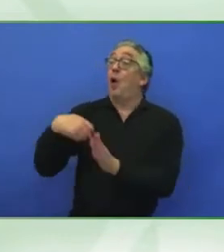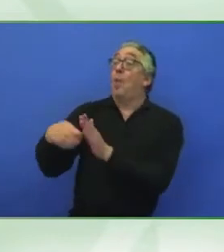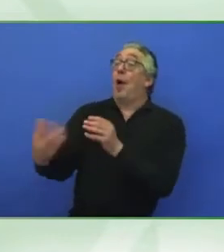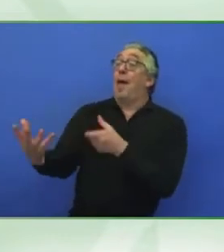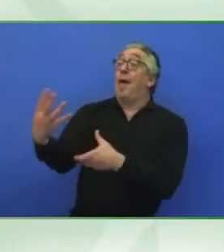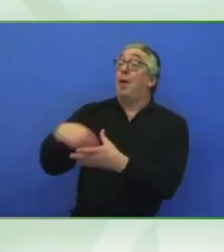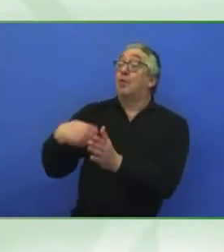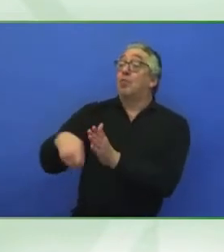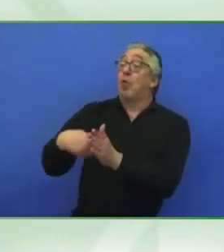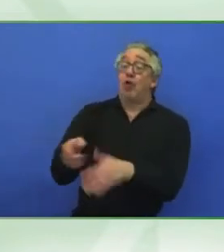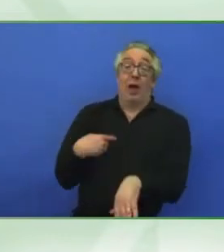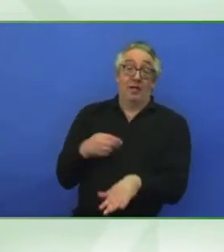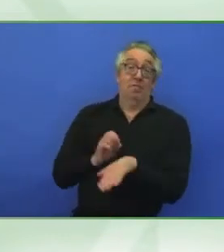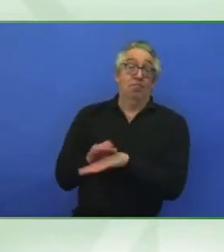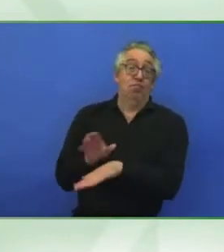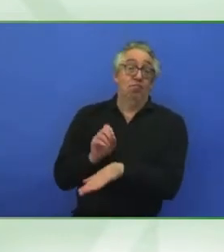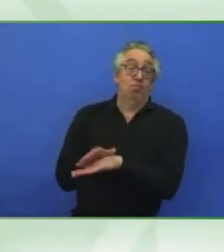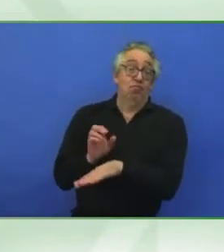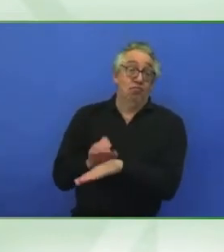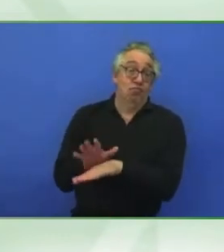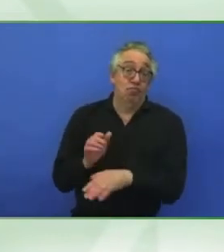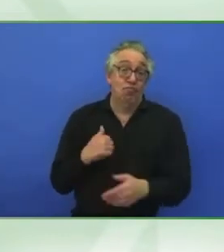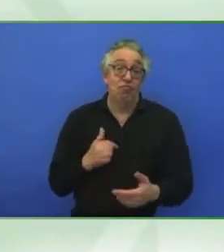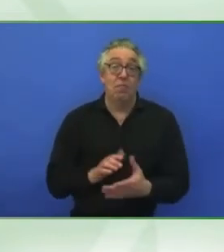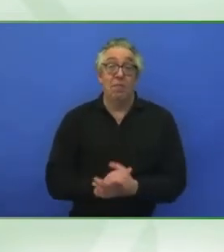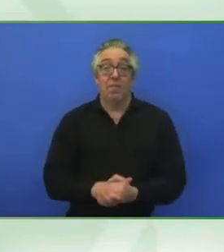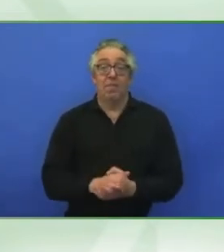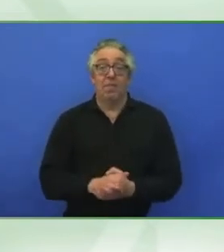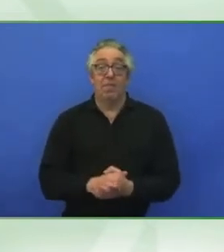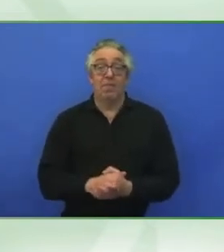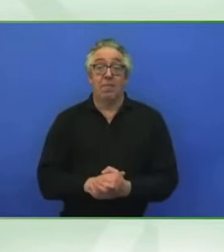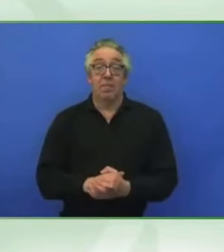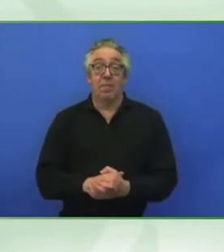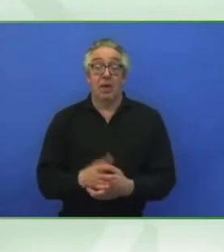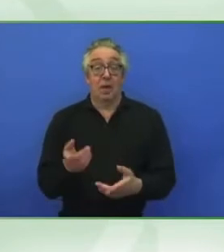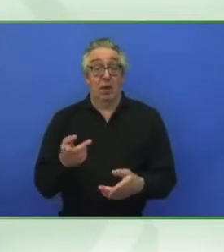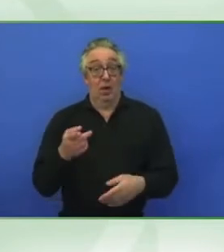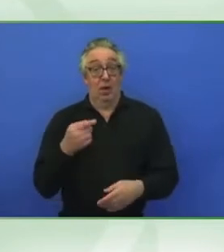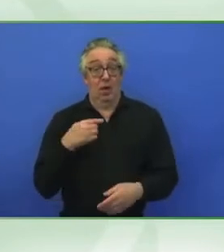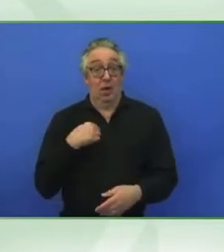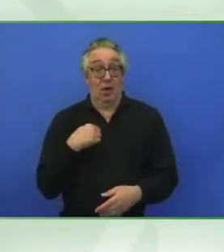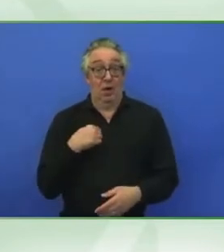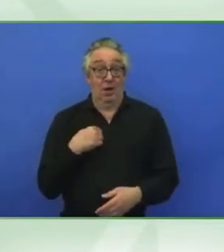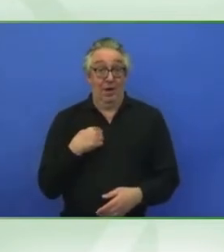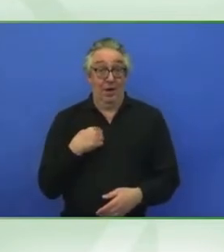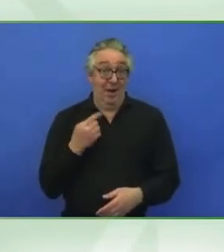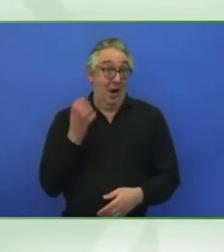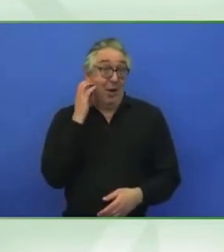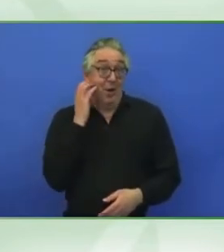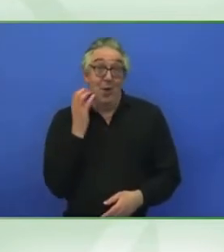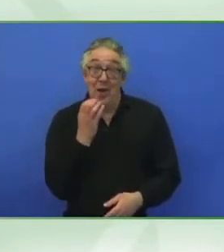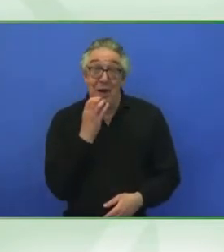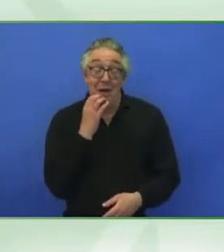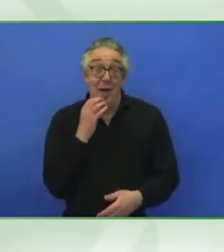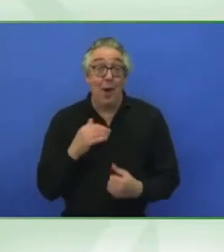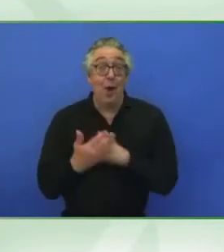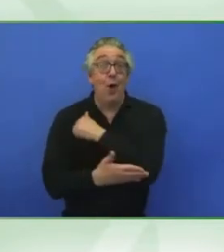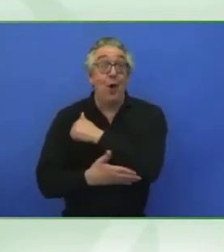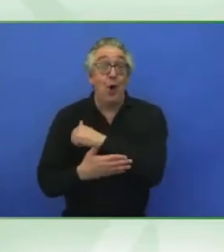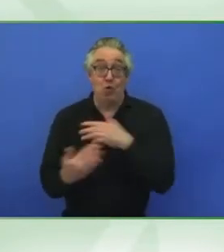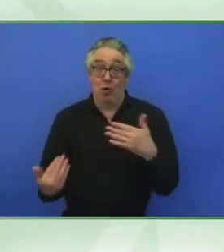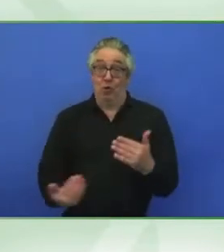For me, personally, coming from a very young country, I can see challenges